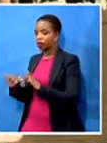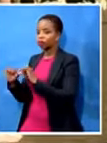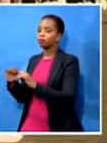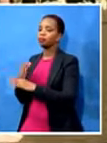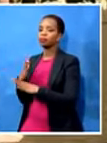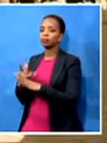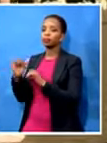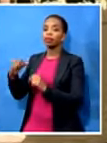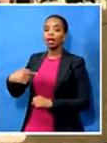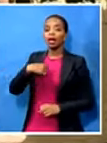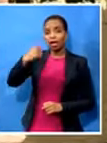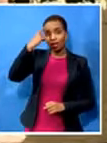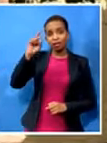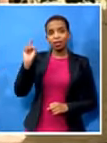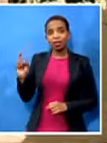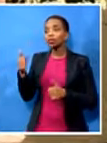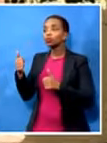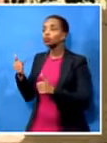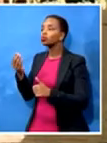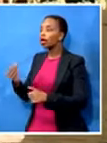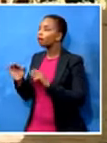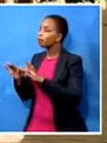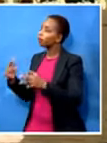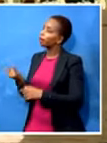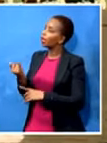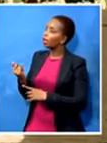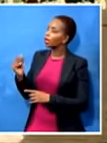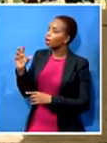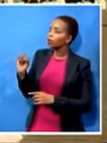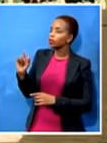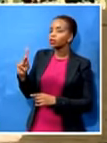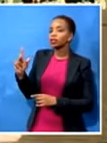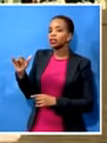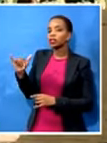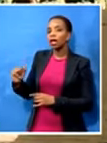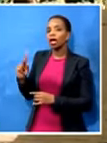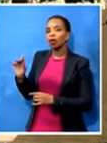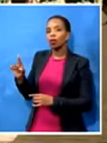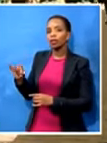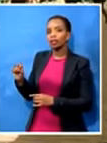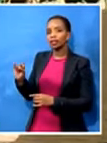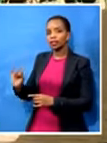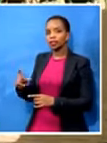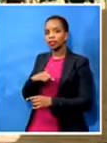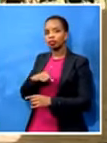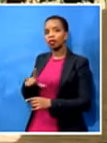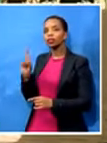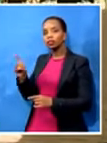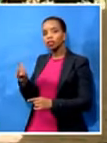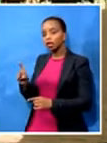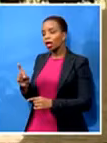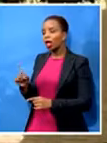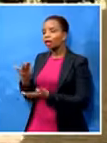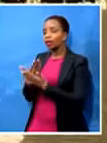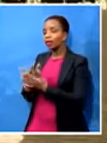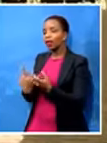Siakulisi. We had all this glory at the World Cup and Brian Abana. And it's just amazing because they can identify, the people, the children